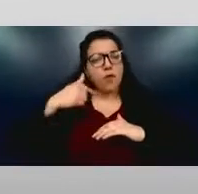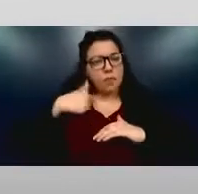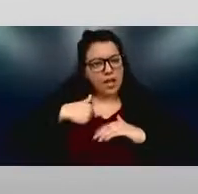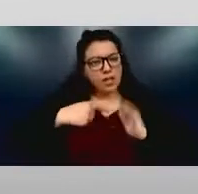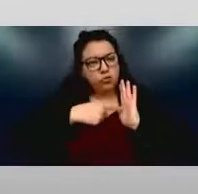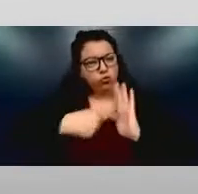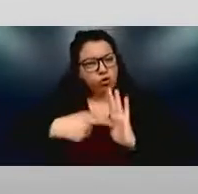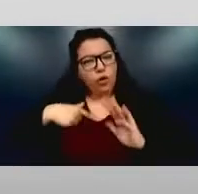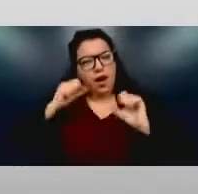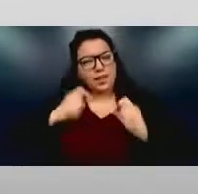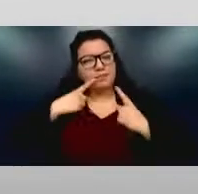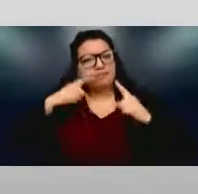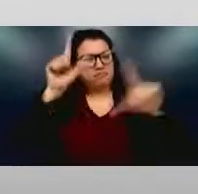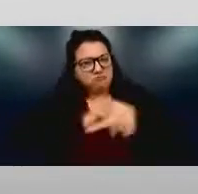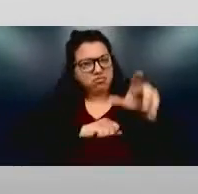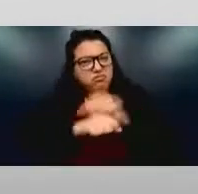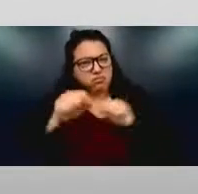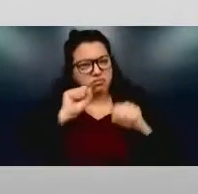can be successful.